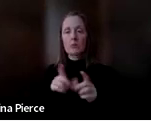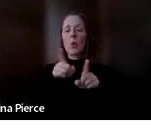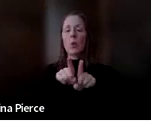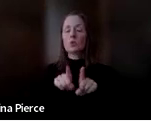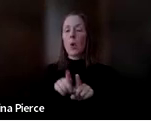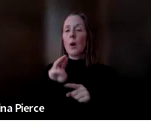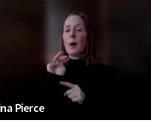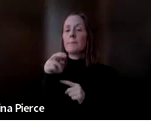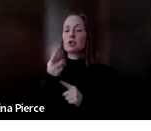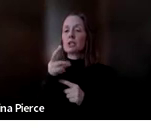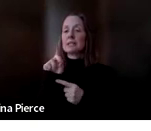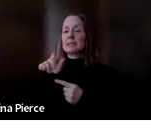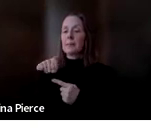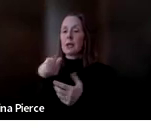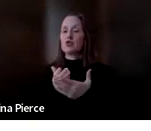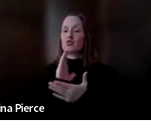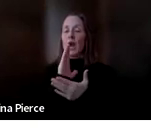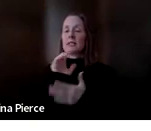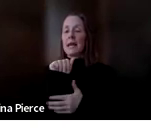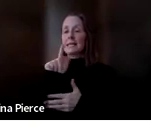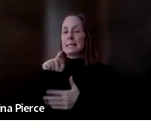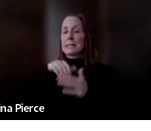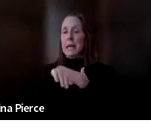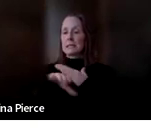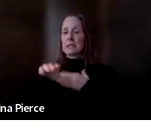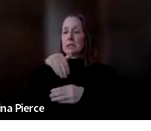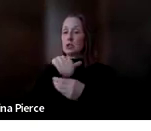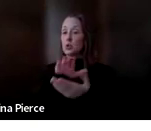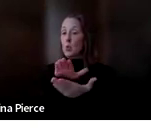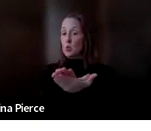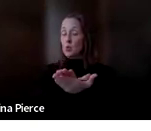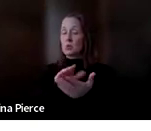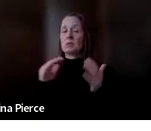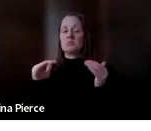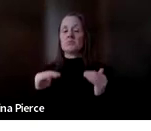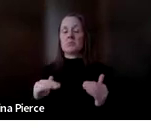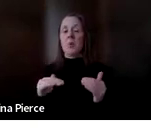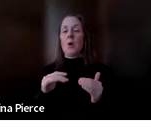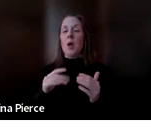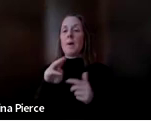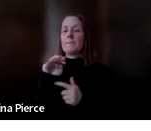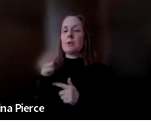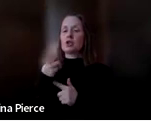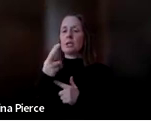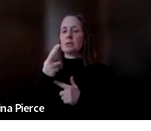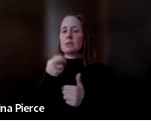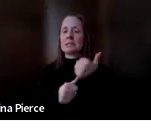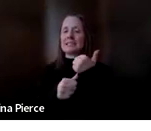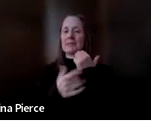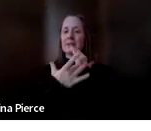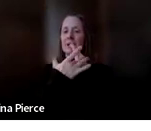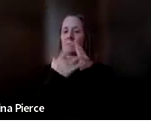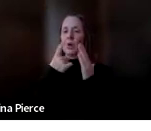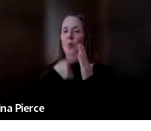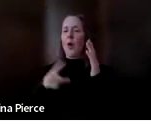Rights Michigan about AT access in schools. And then we'll go over what the Michigan Assistive Technology program has available